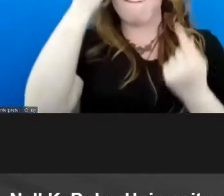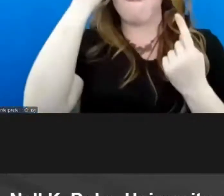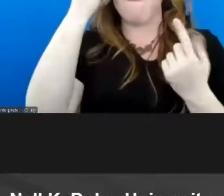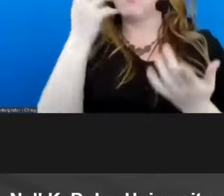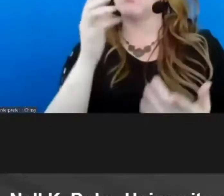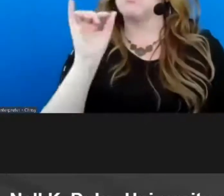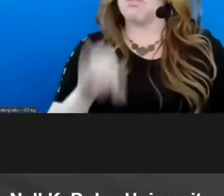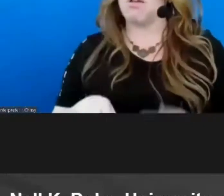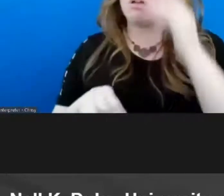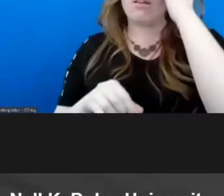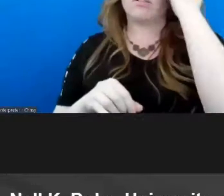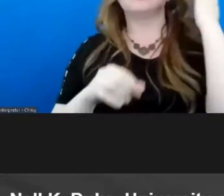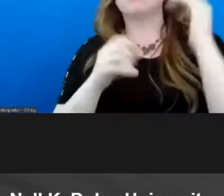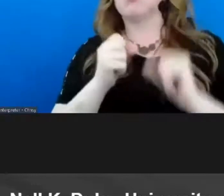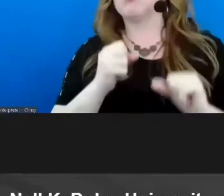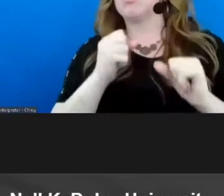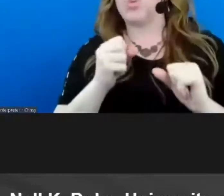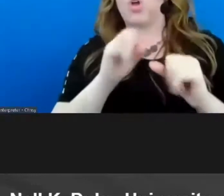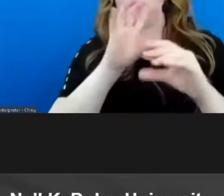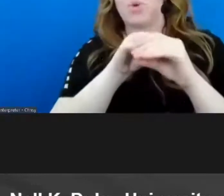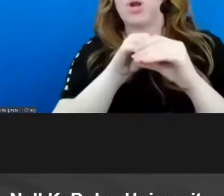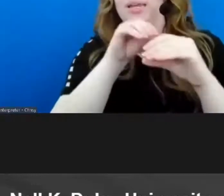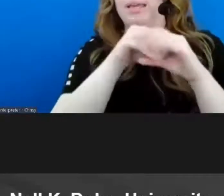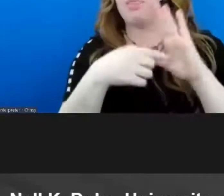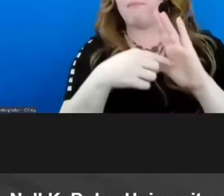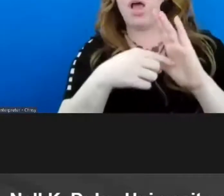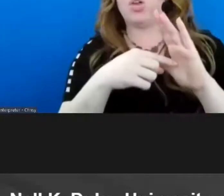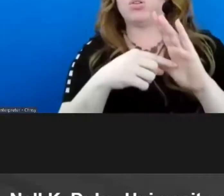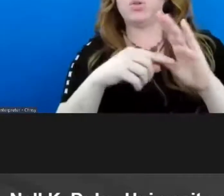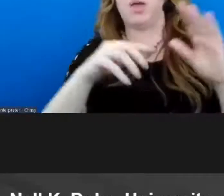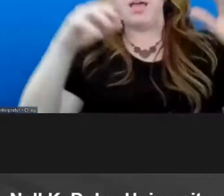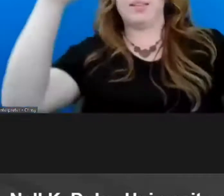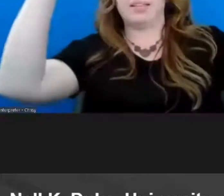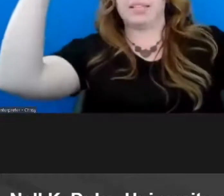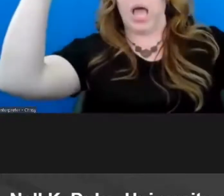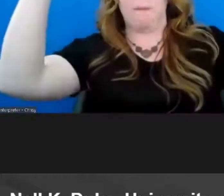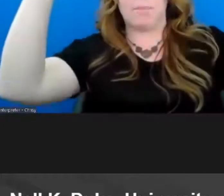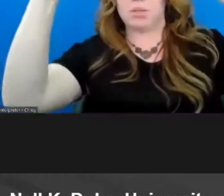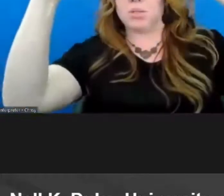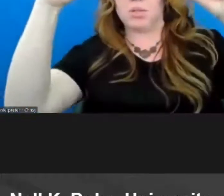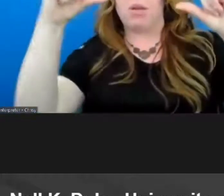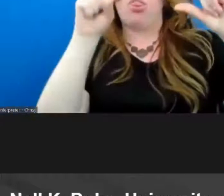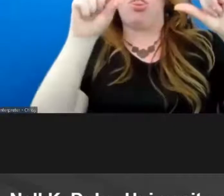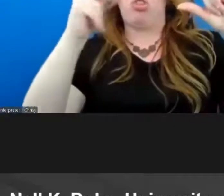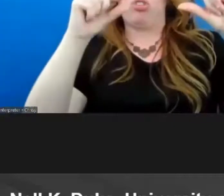a prominent place in the model and i put that in the model and i put that in that language development ribbon